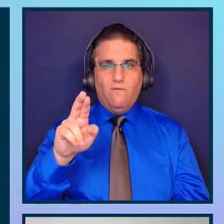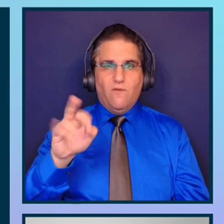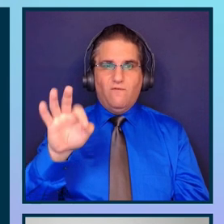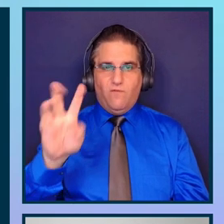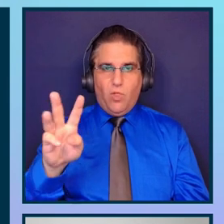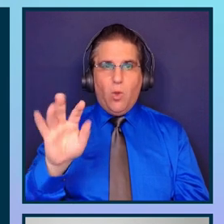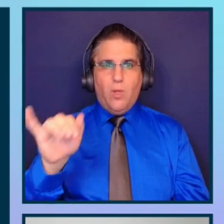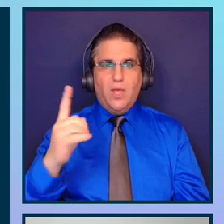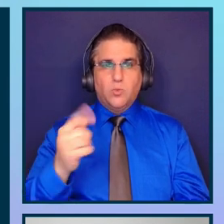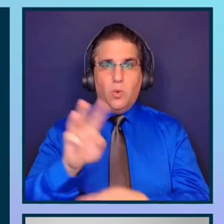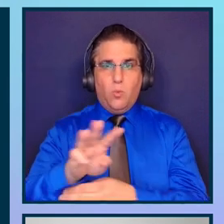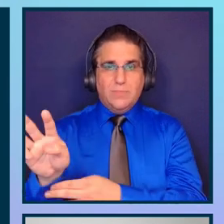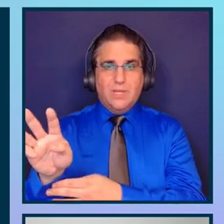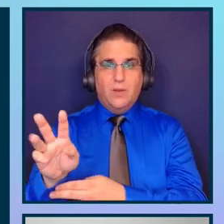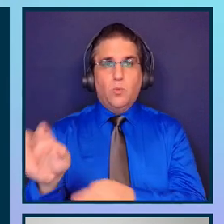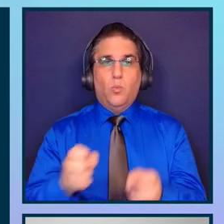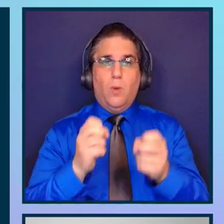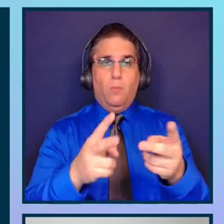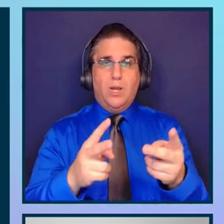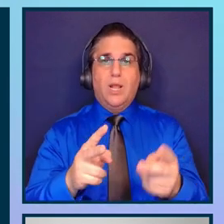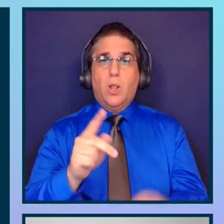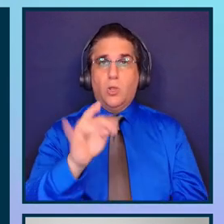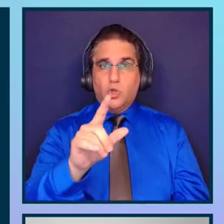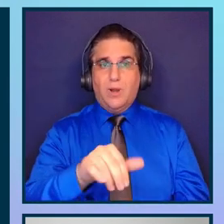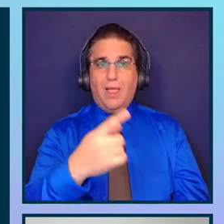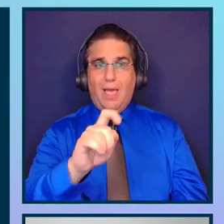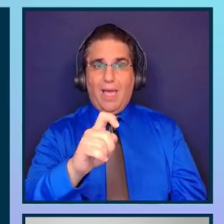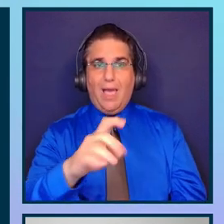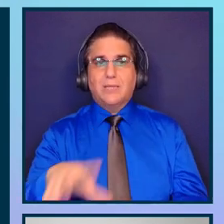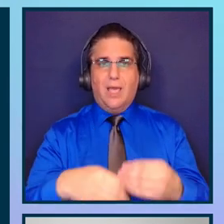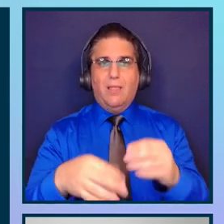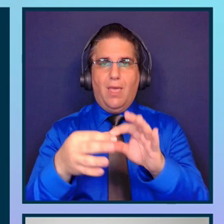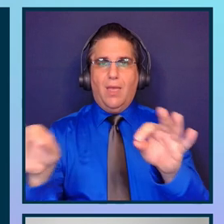And we put in the terminal AXE, followed by stackoverflow.com.